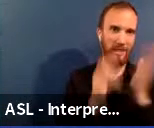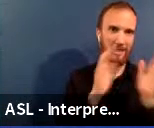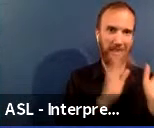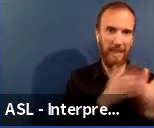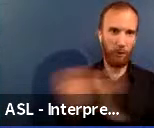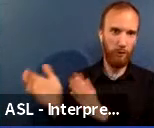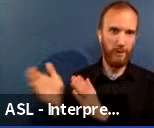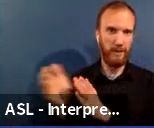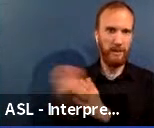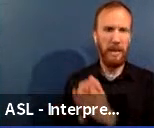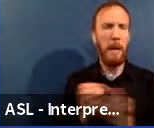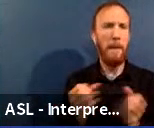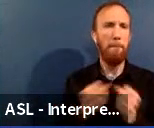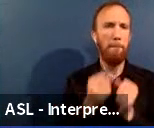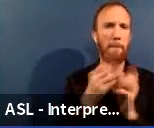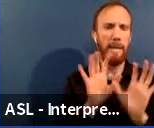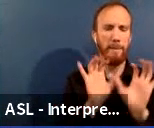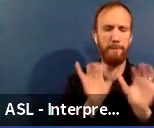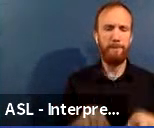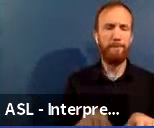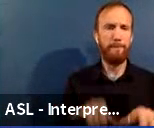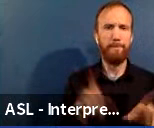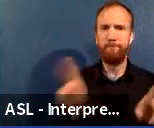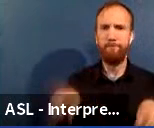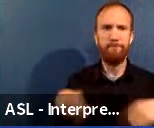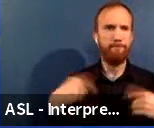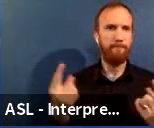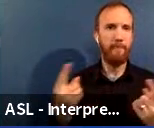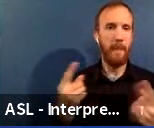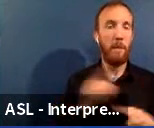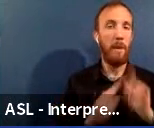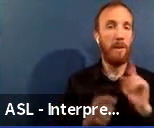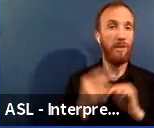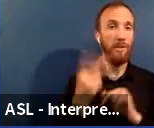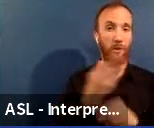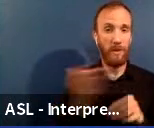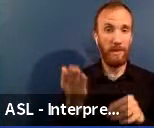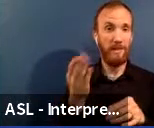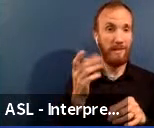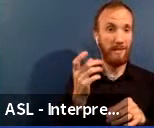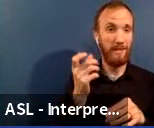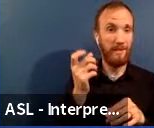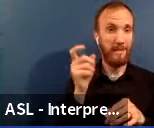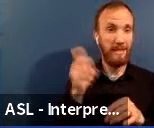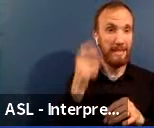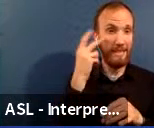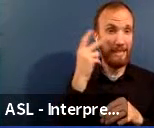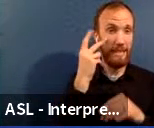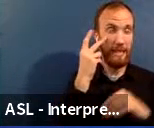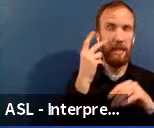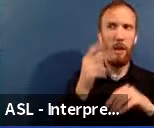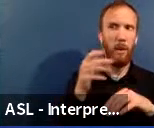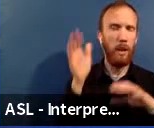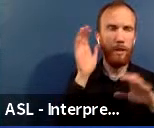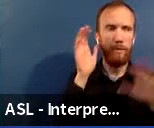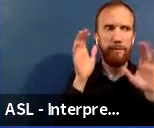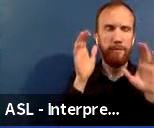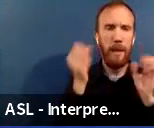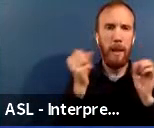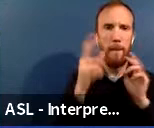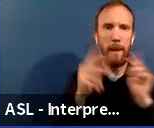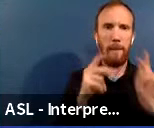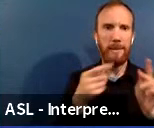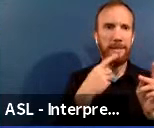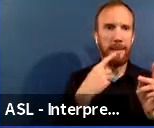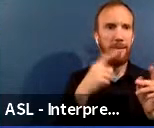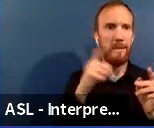same for this capital year. However, two items to note. We heard from the community and continue to prioritize critical capital needs that focus on keeping